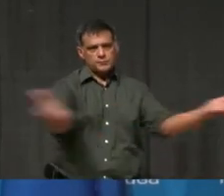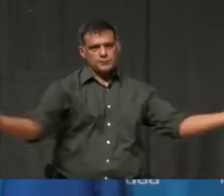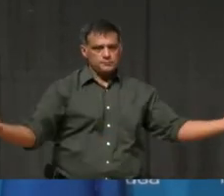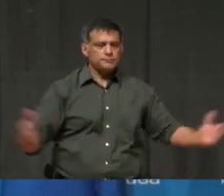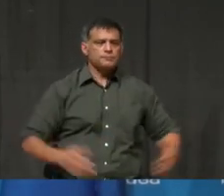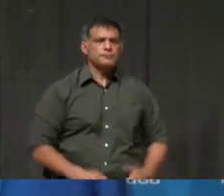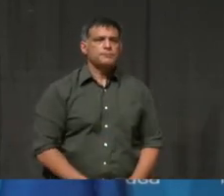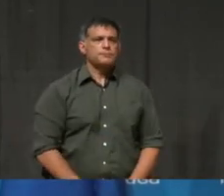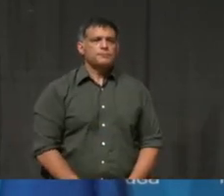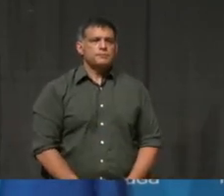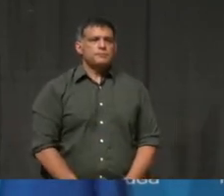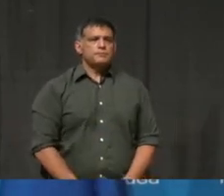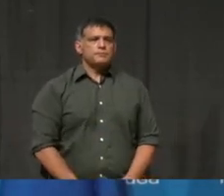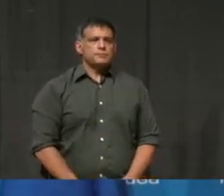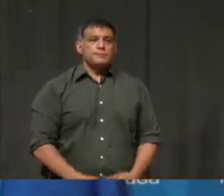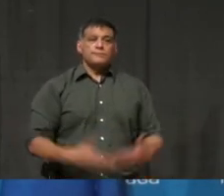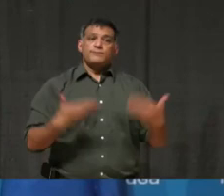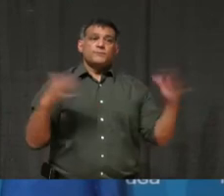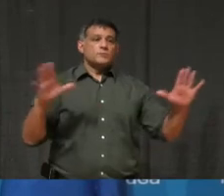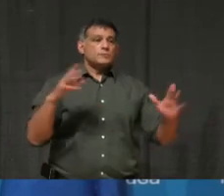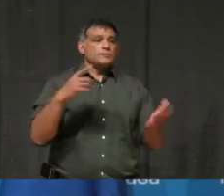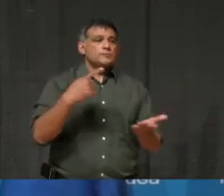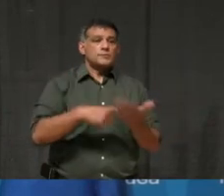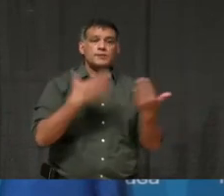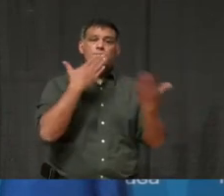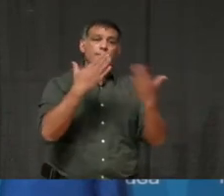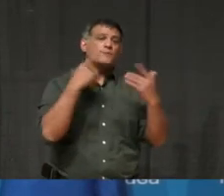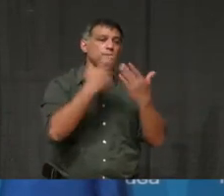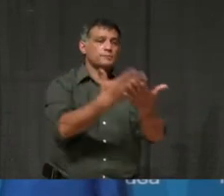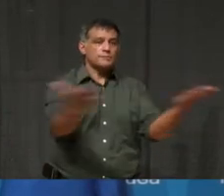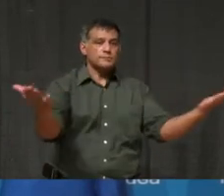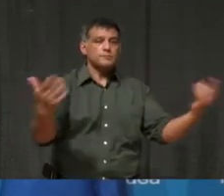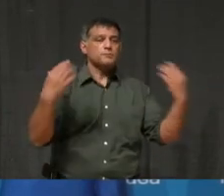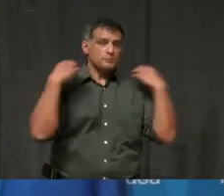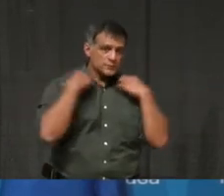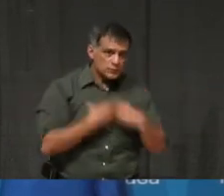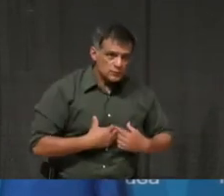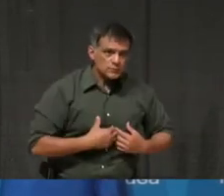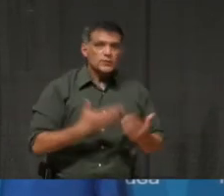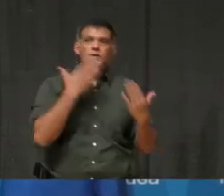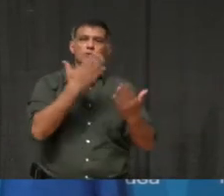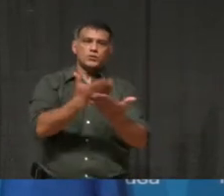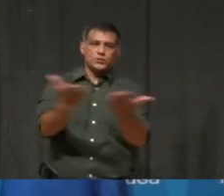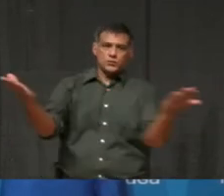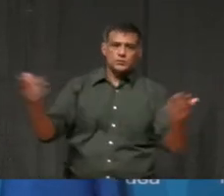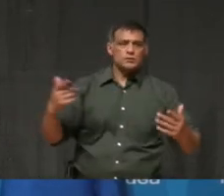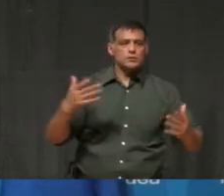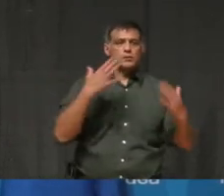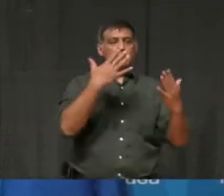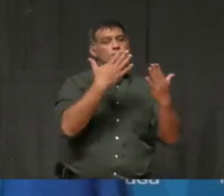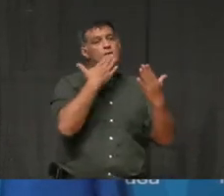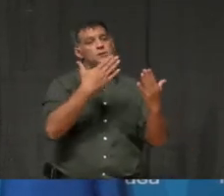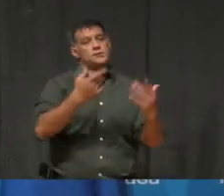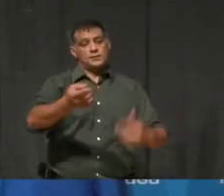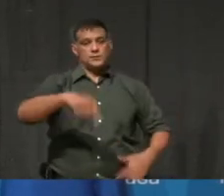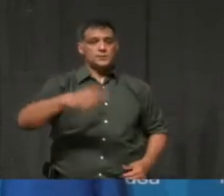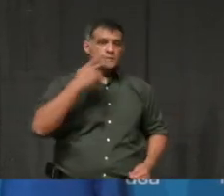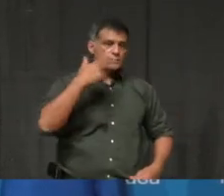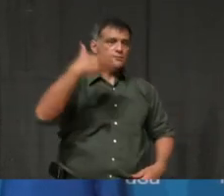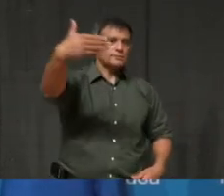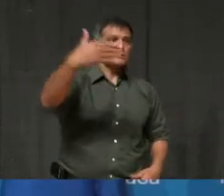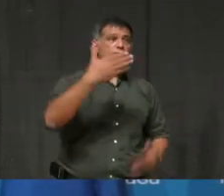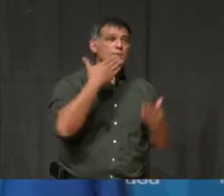That wraps up our press conference for today. thank everyone on behalf of Mayor Crombie for joining and, uh, join us next week. Thank you very much. Thank you